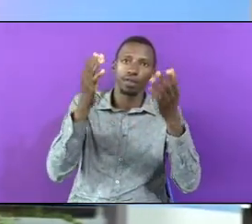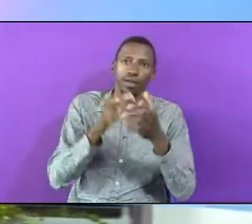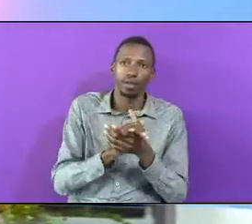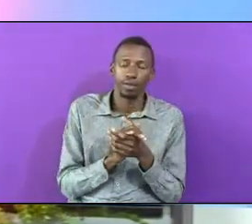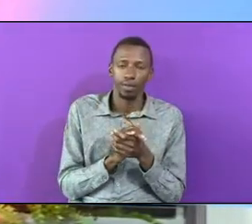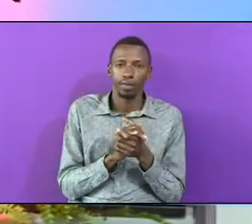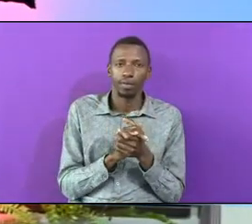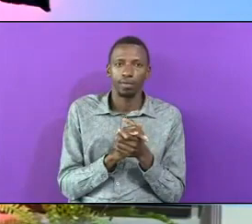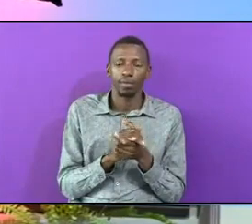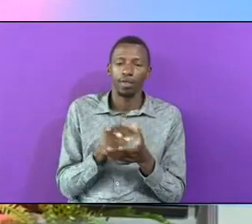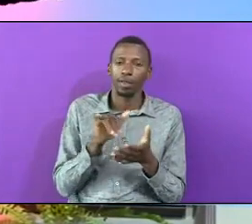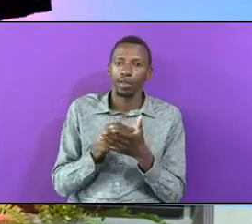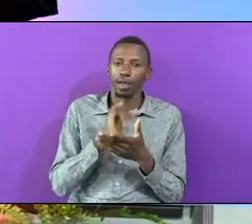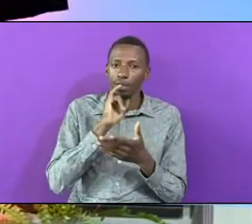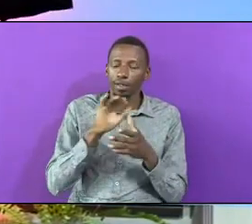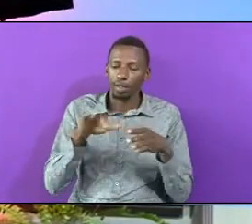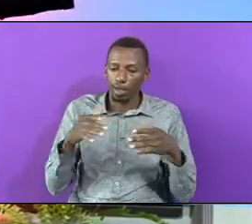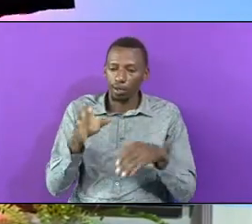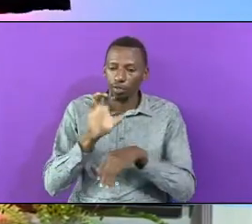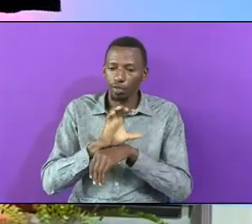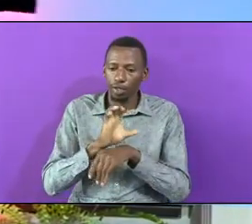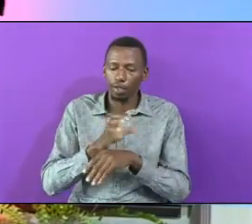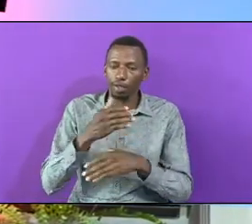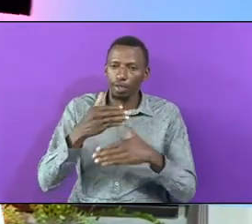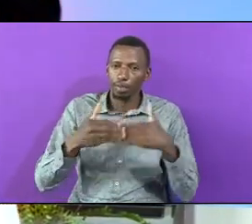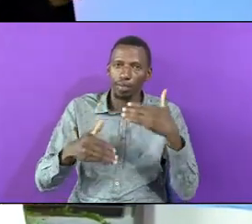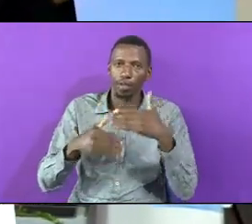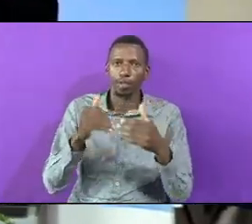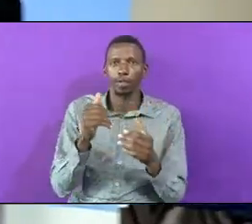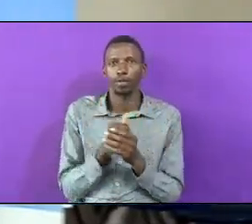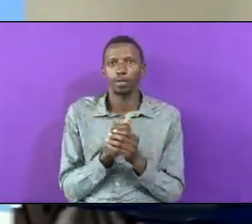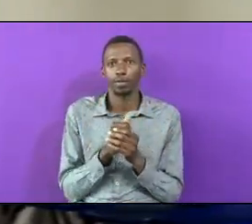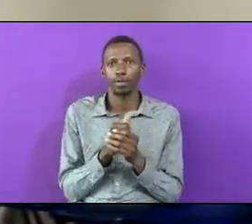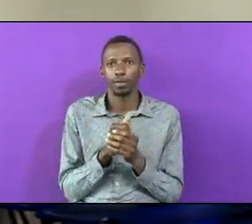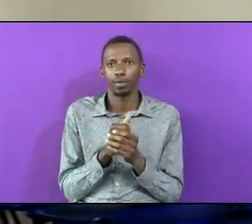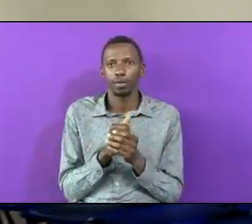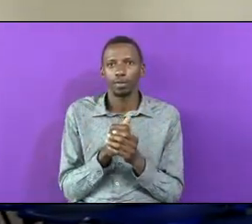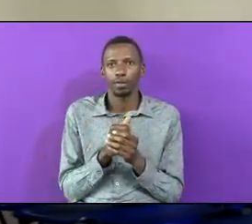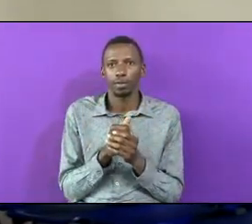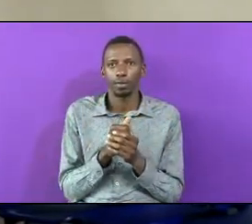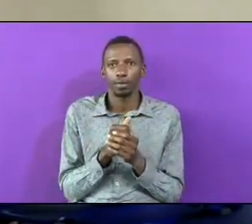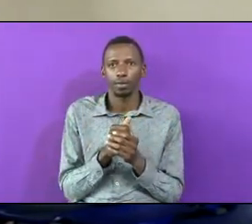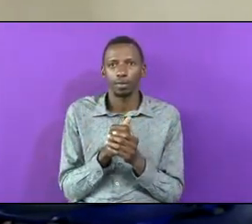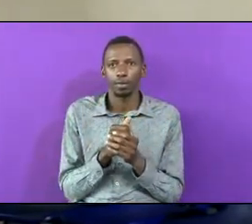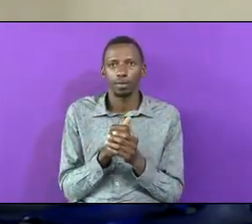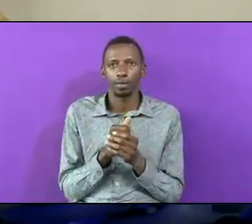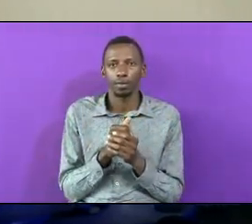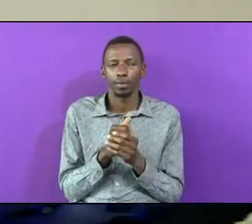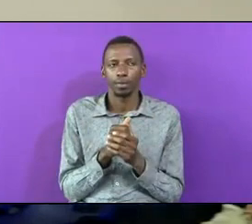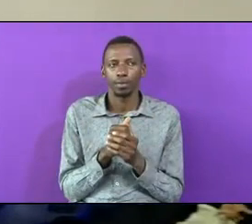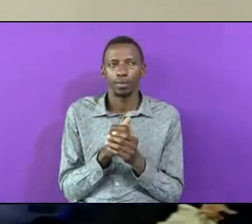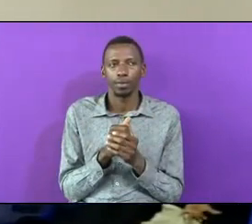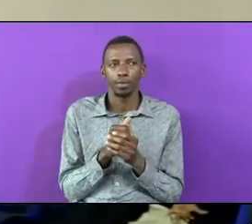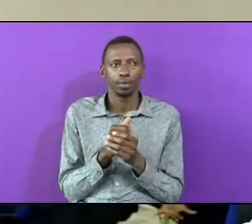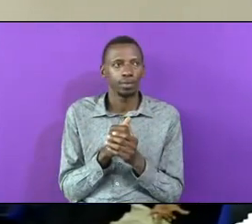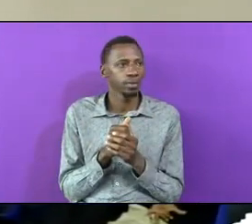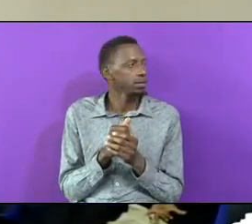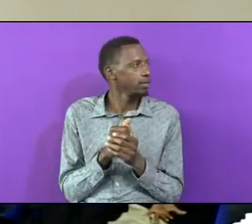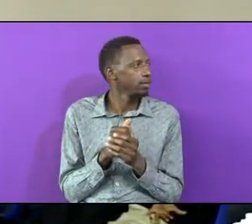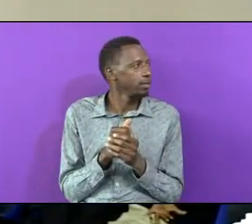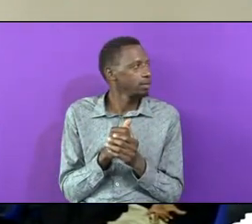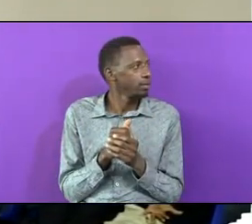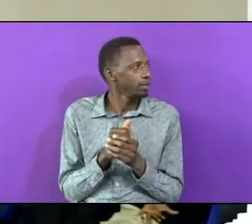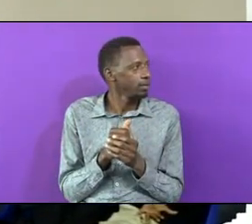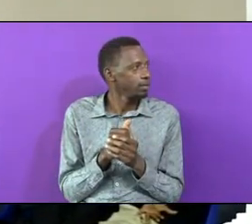That Is How Churches Build Churches Ambayo At At At Inaituaje